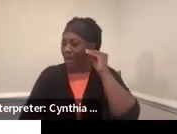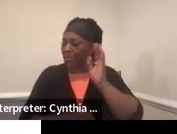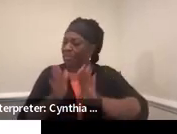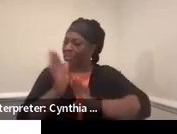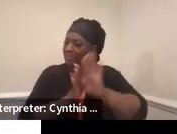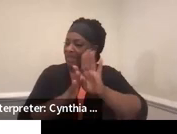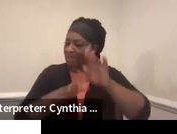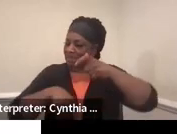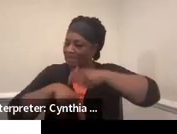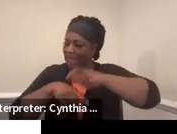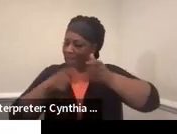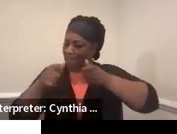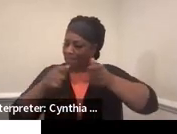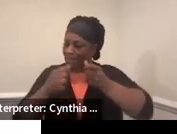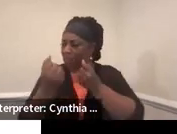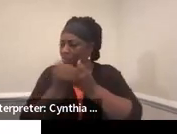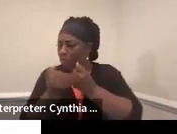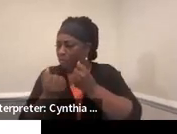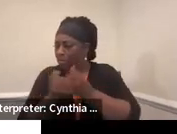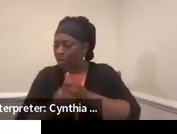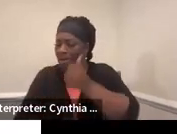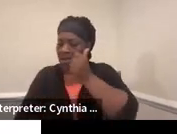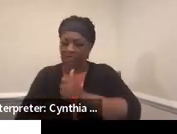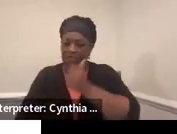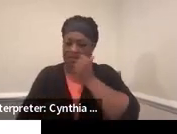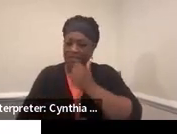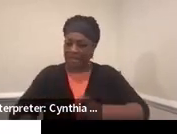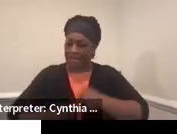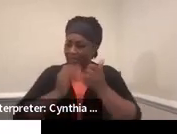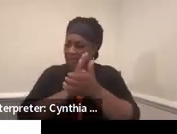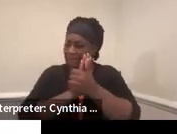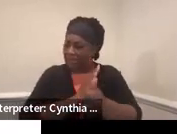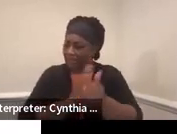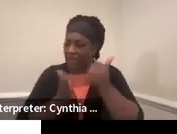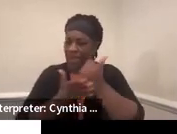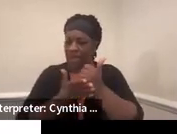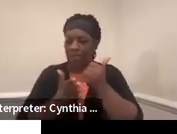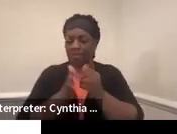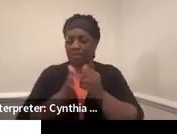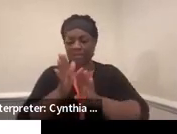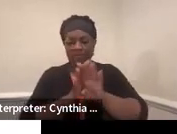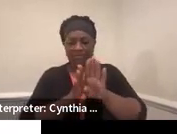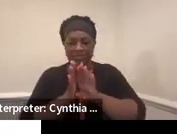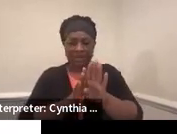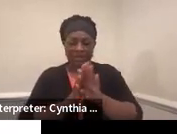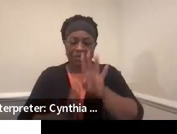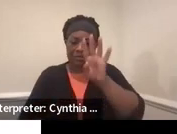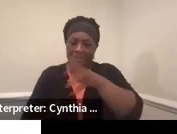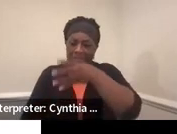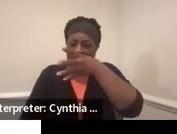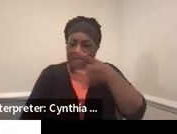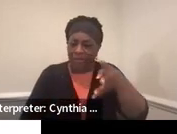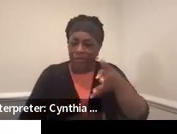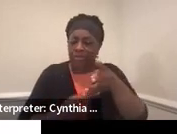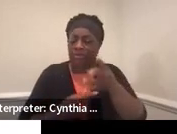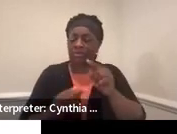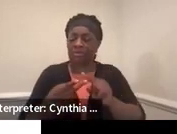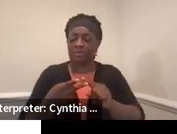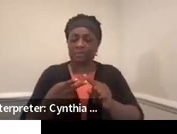supporting daily living skills by helping them develop schedules. One